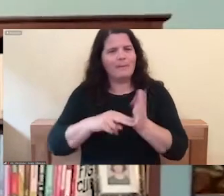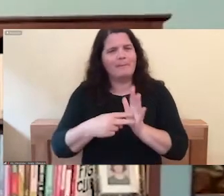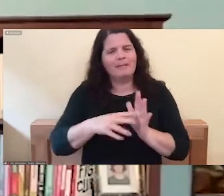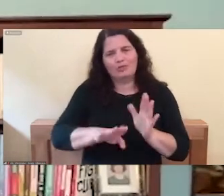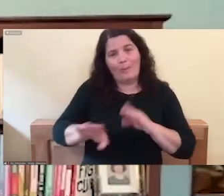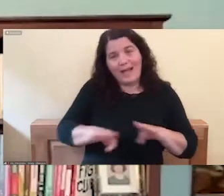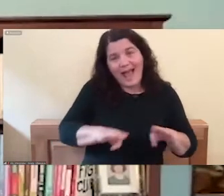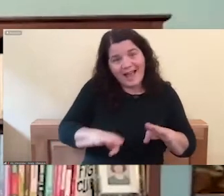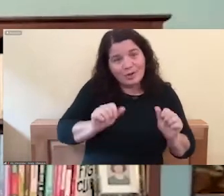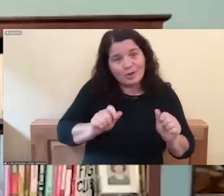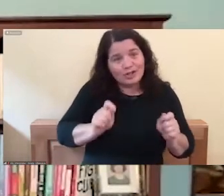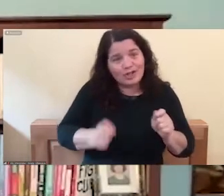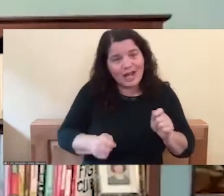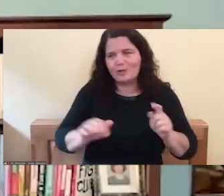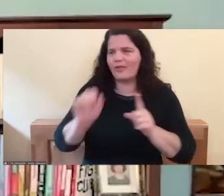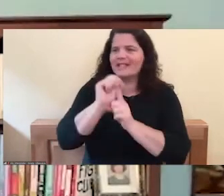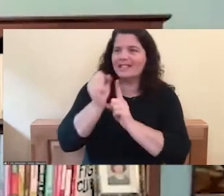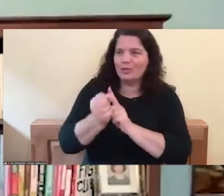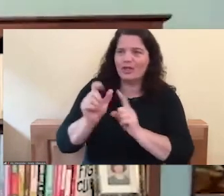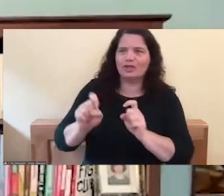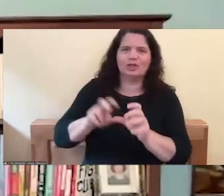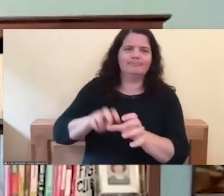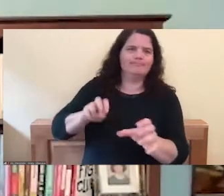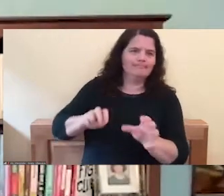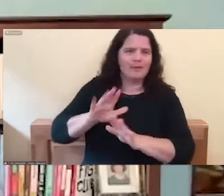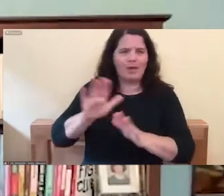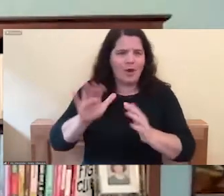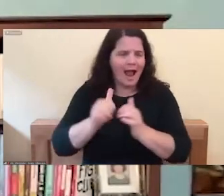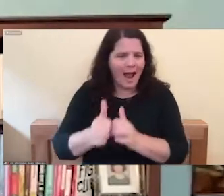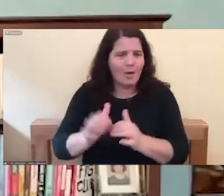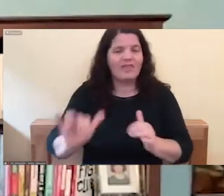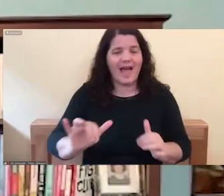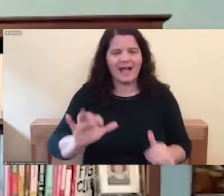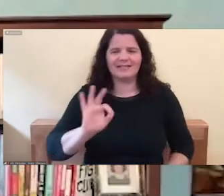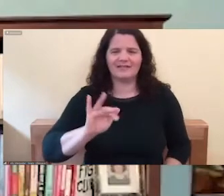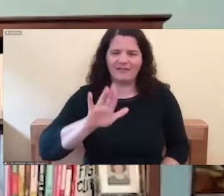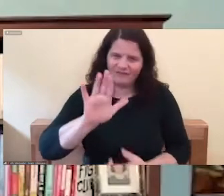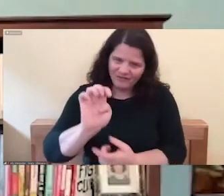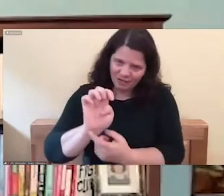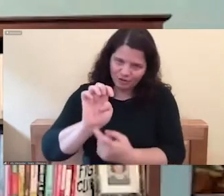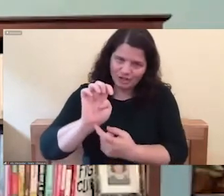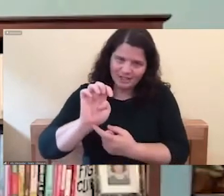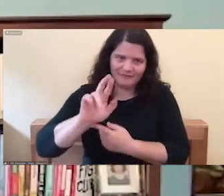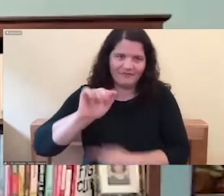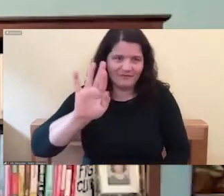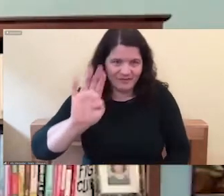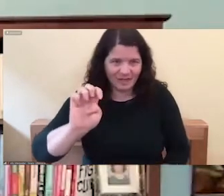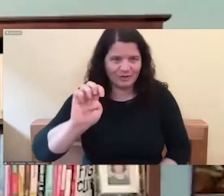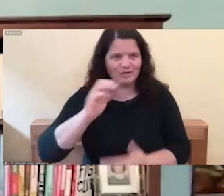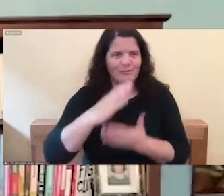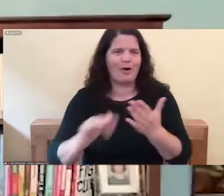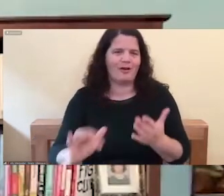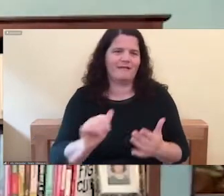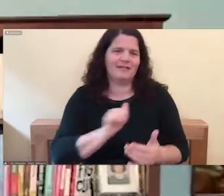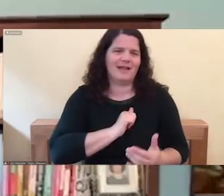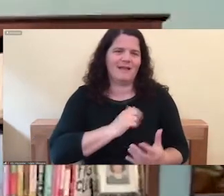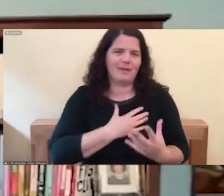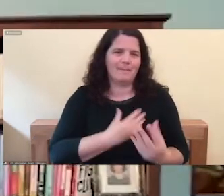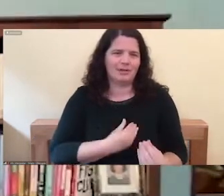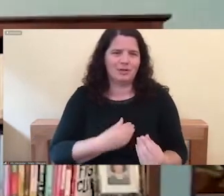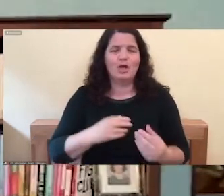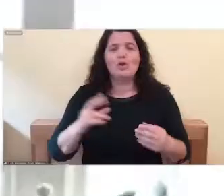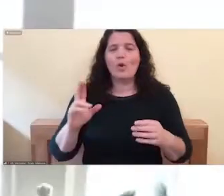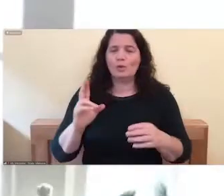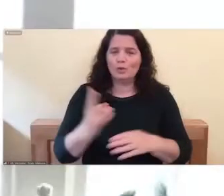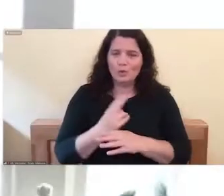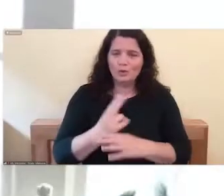that's what I like to call the fierce side of self-compassion. So again, the idea of using compassion is almost like as a weapon of good,